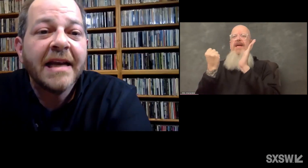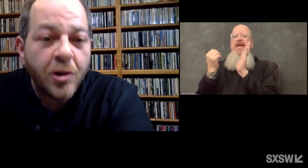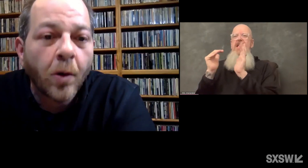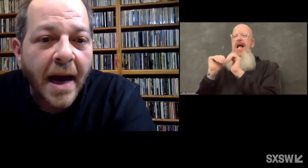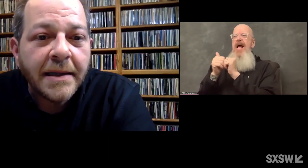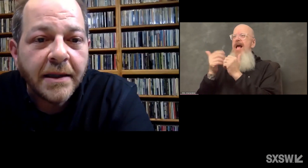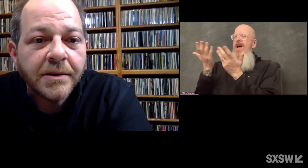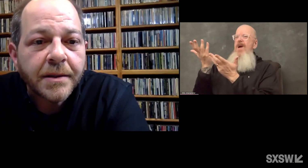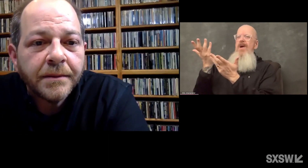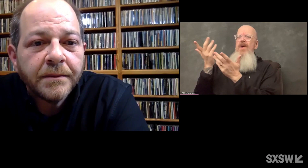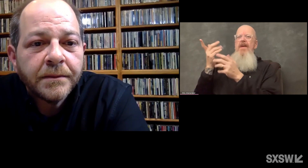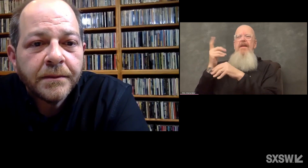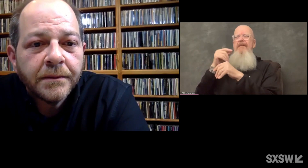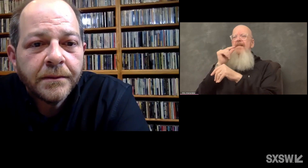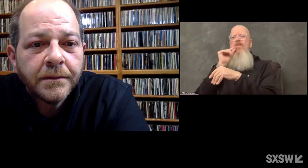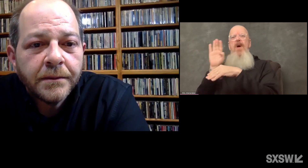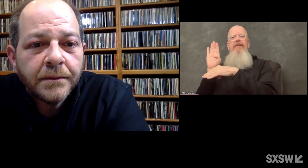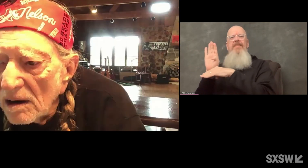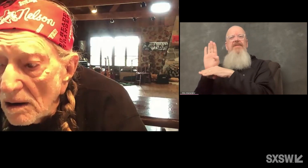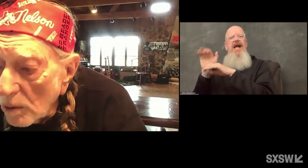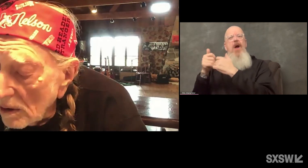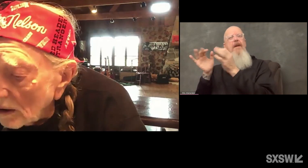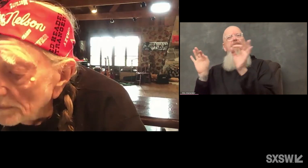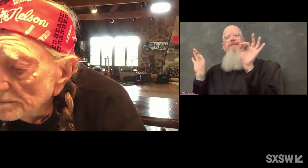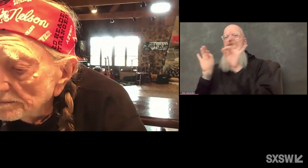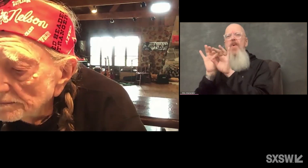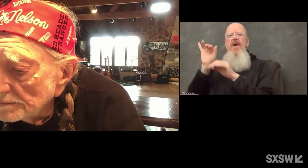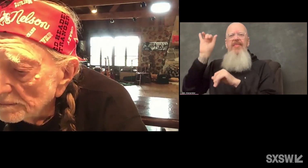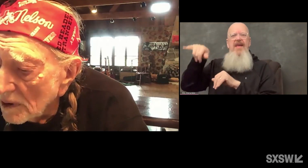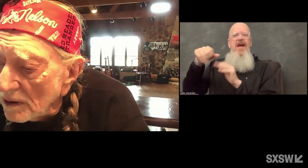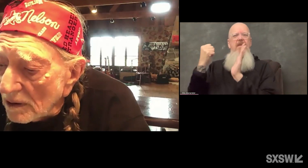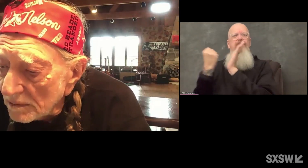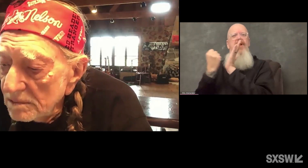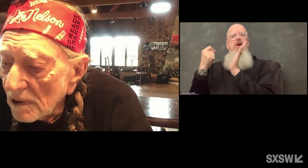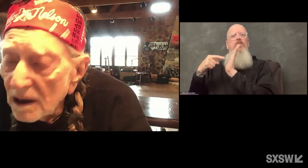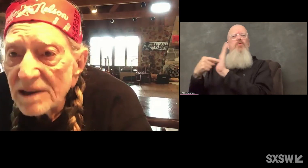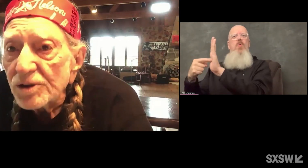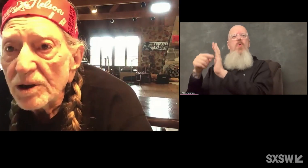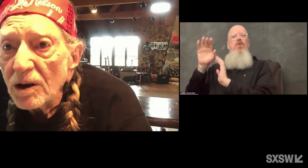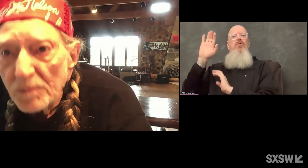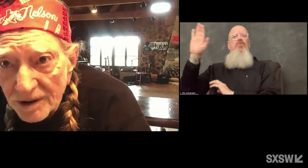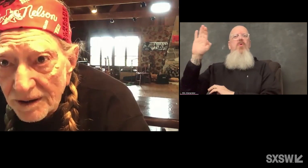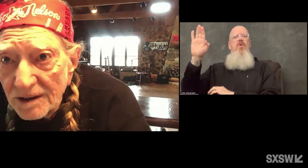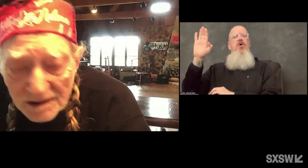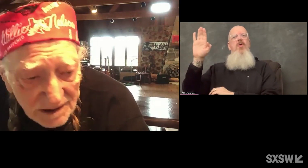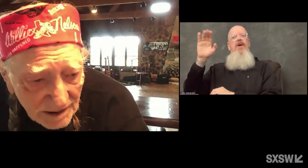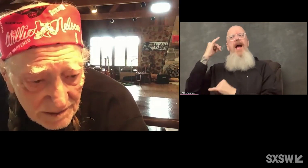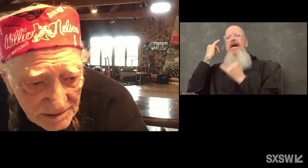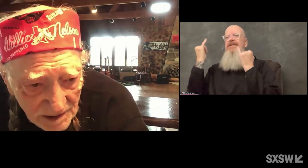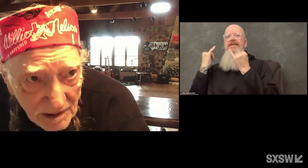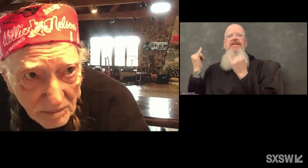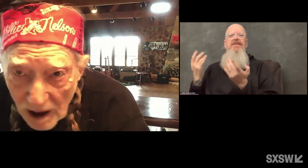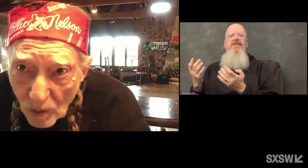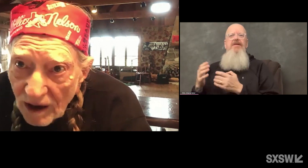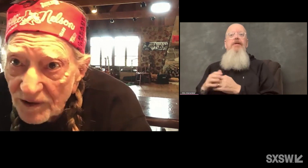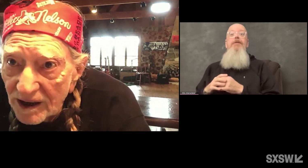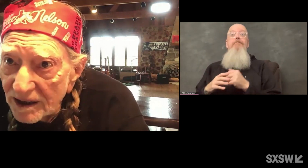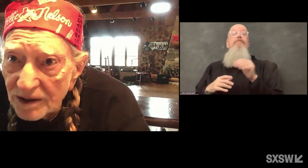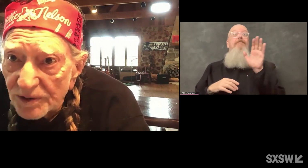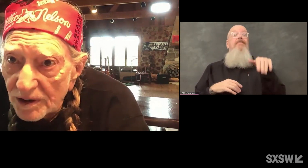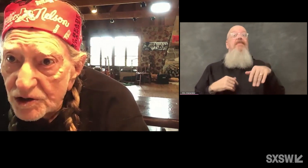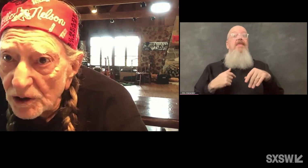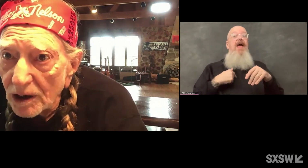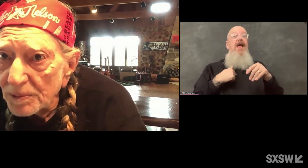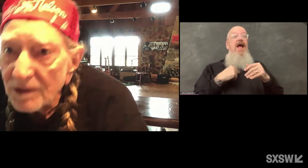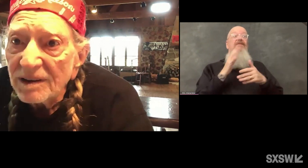represent your ideals? Well, I had some help there. My wife